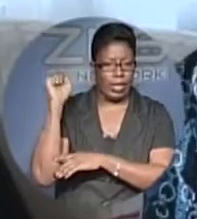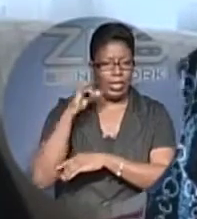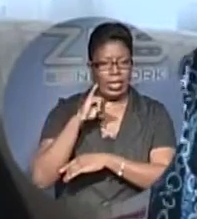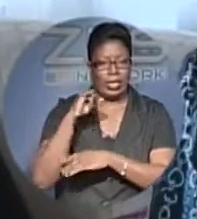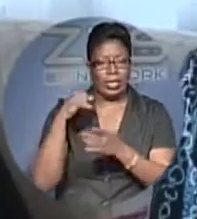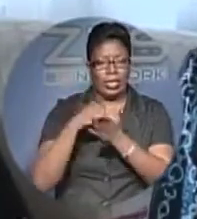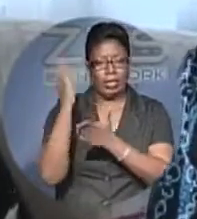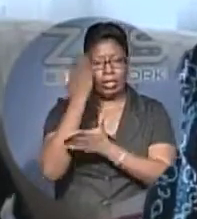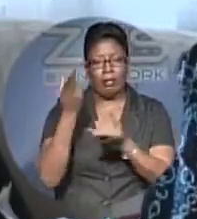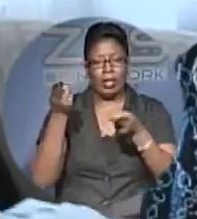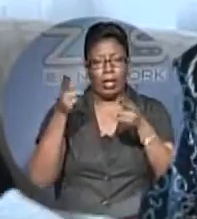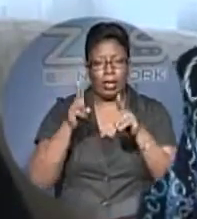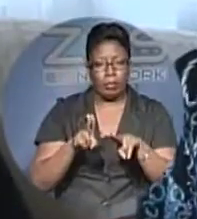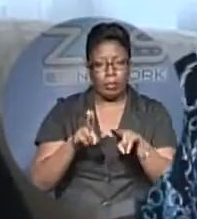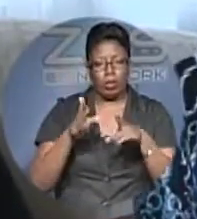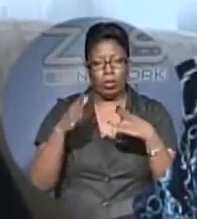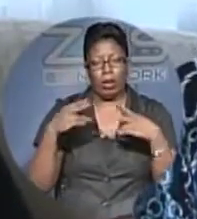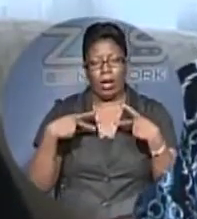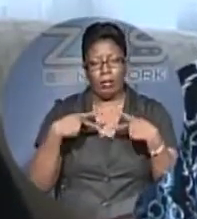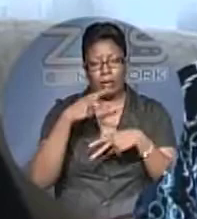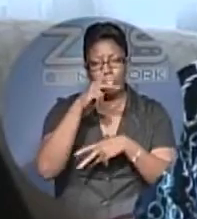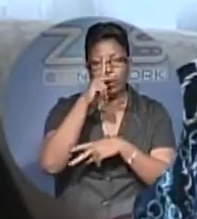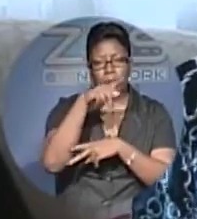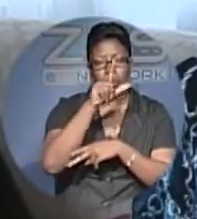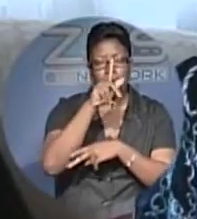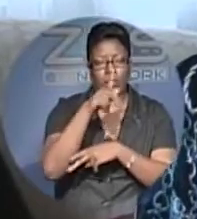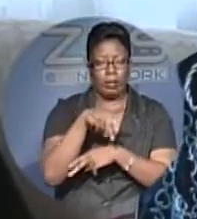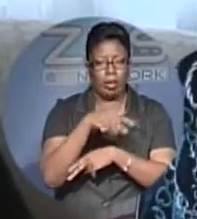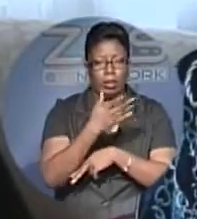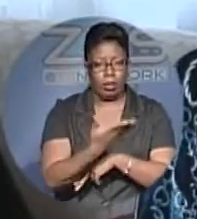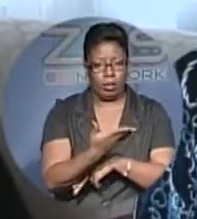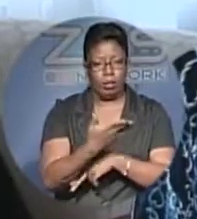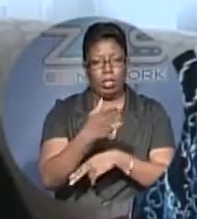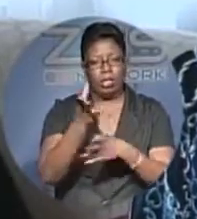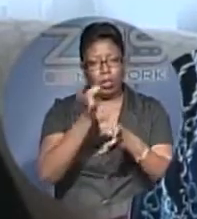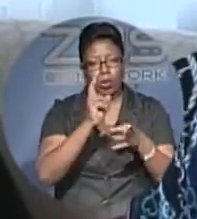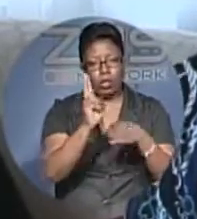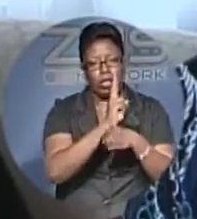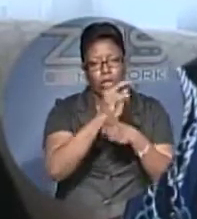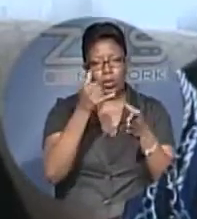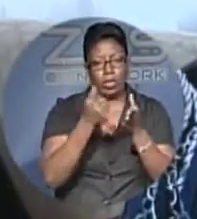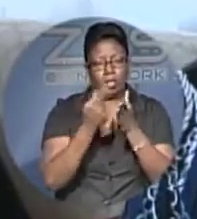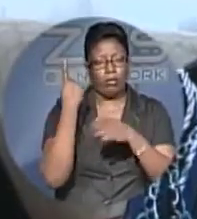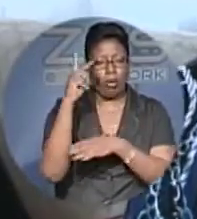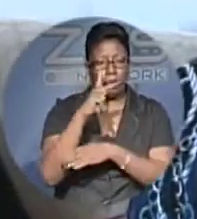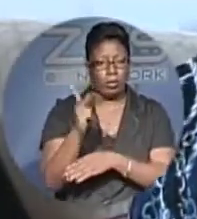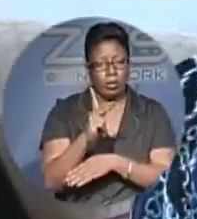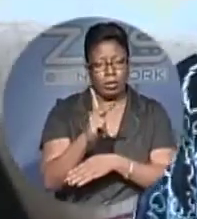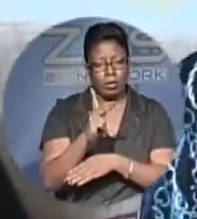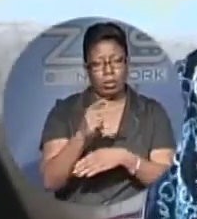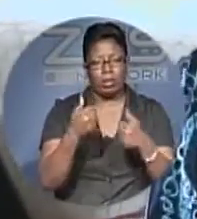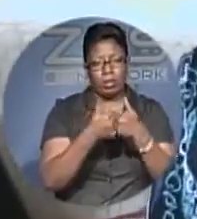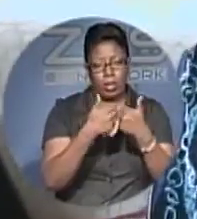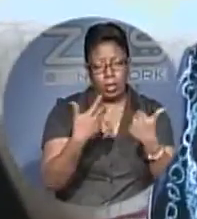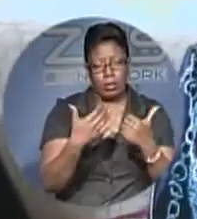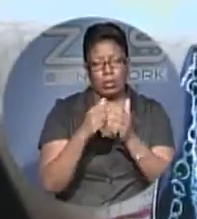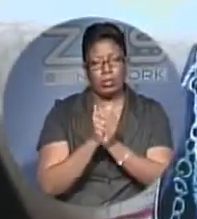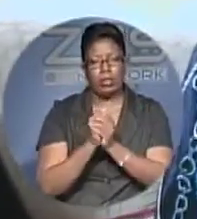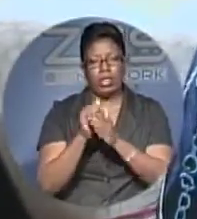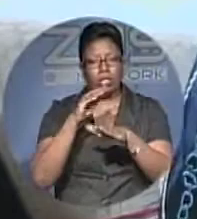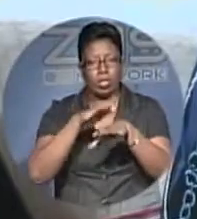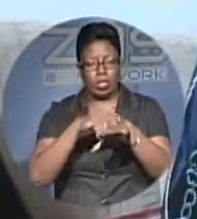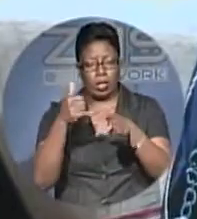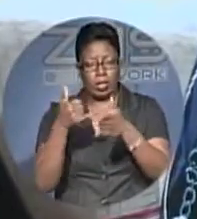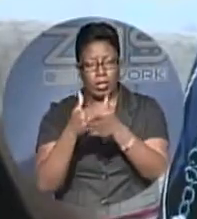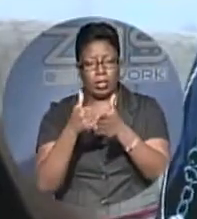You have the Progressive Liberal Party. They want to use it for political propaganda. Calling it like she